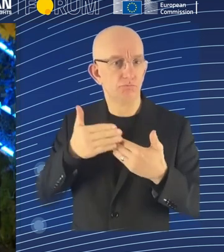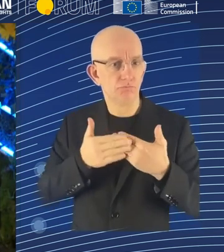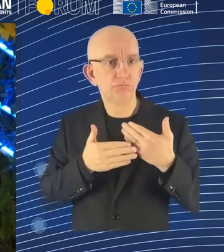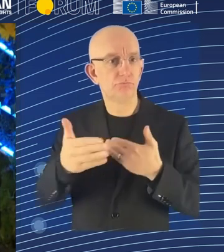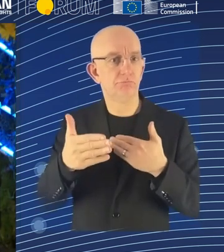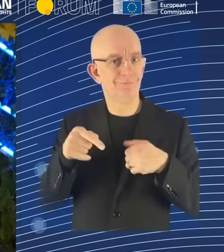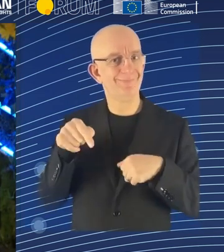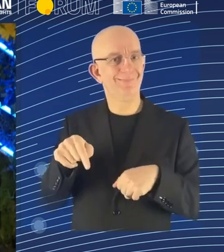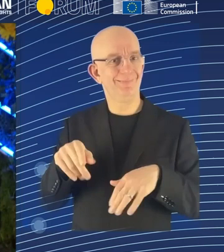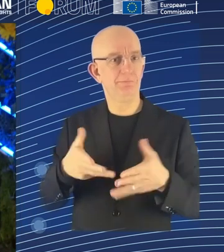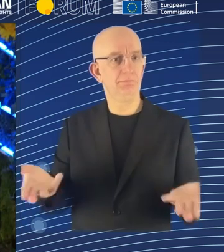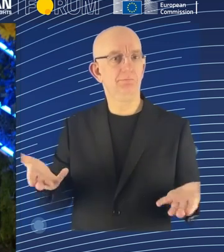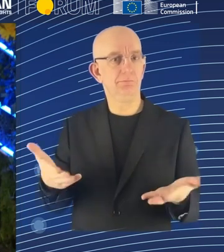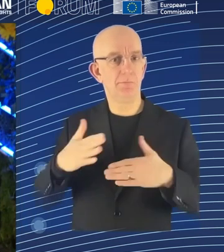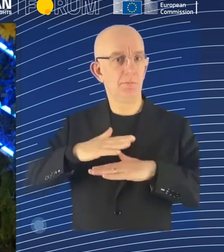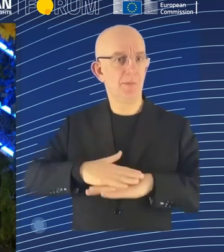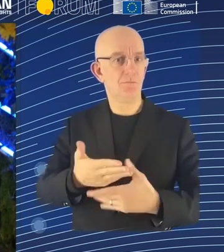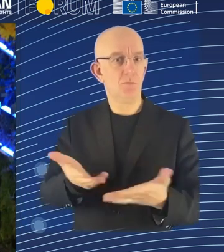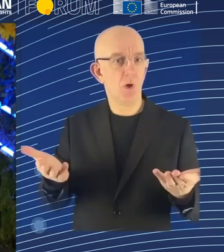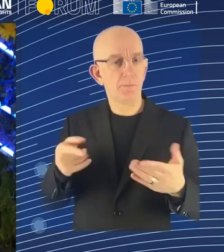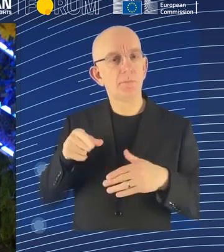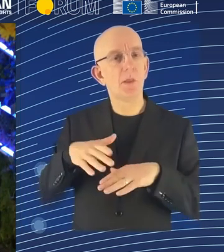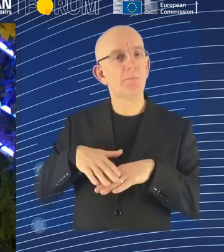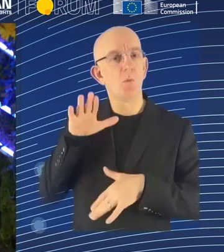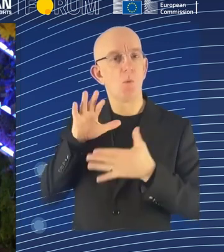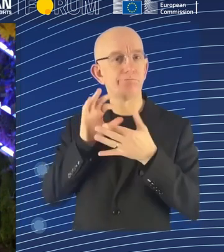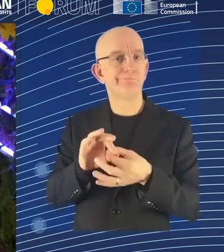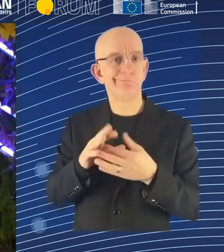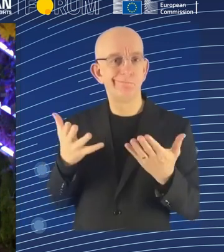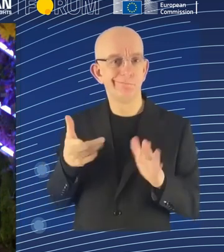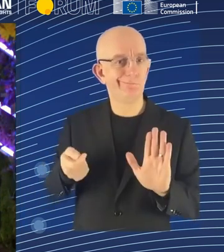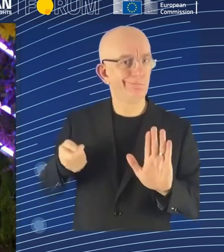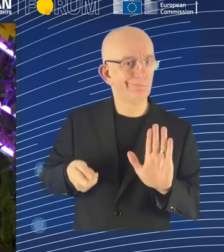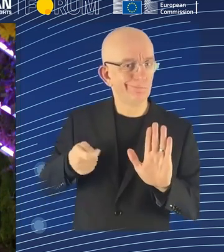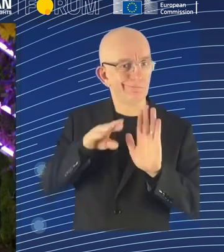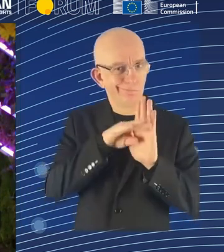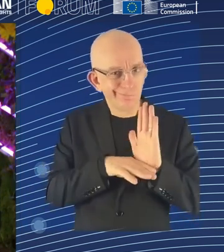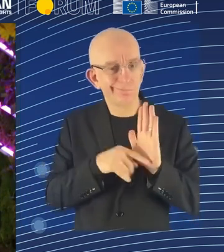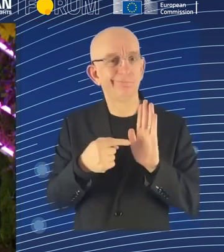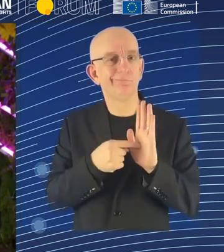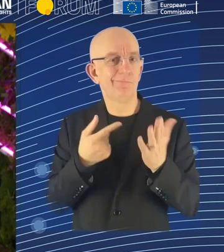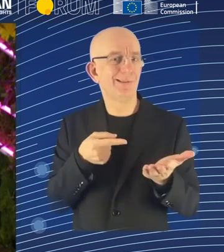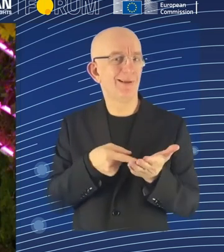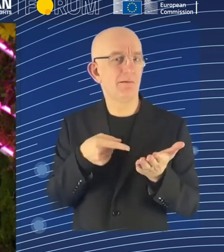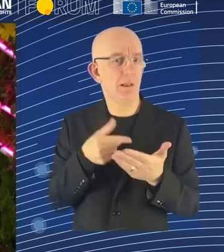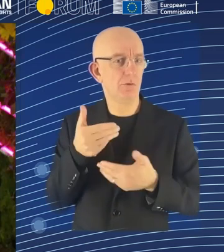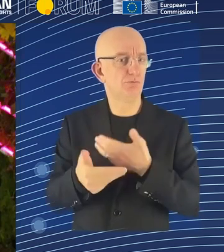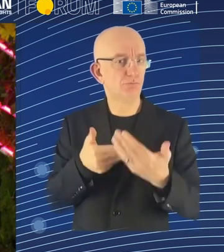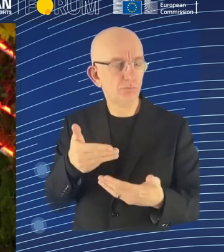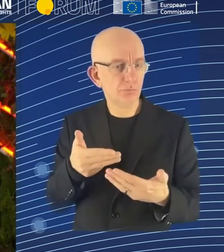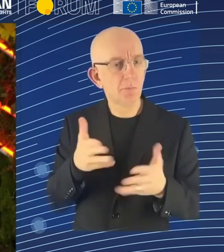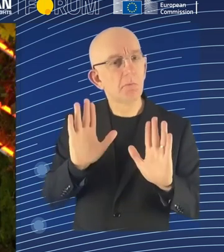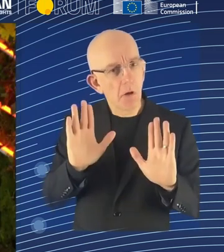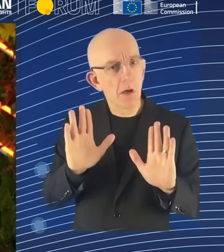indeed, you suggest that this could be extended to the, let's say, more non-platform setting, traditional, but the two